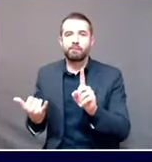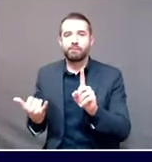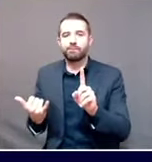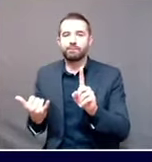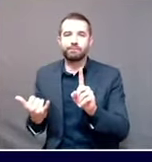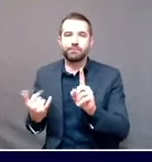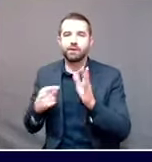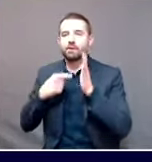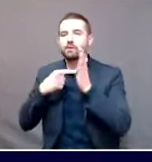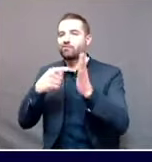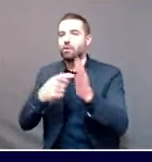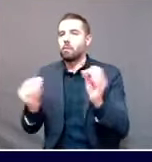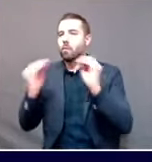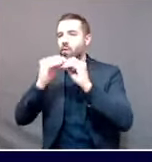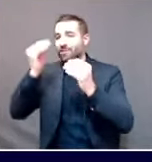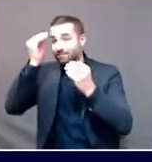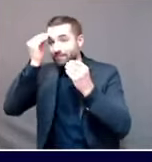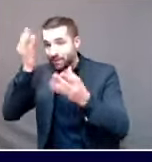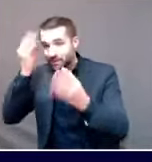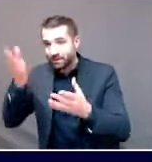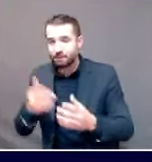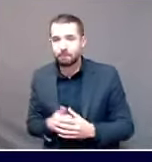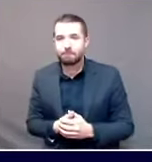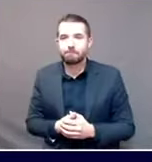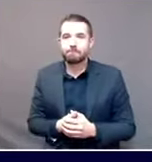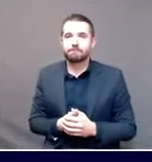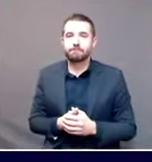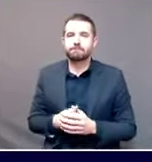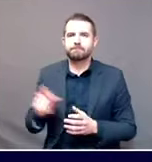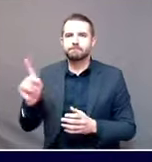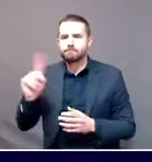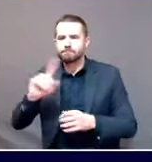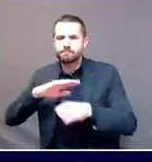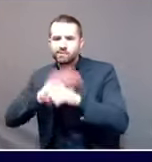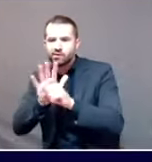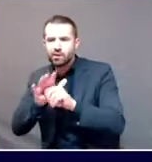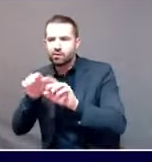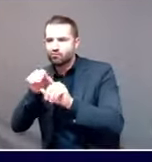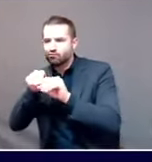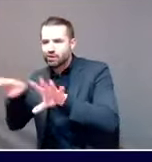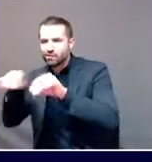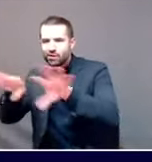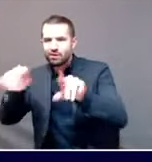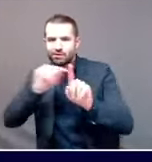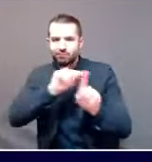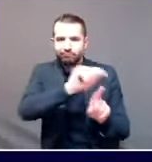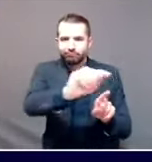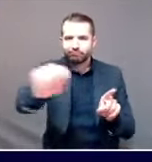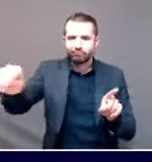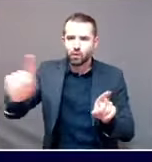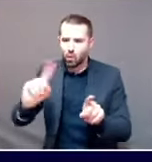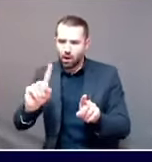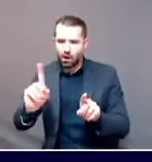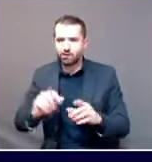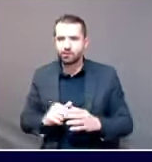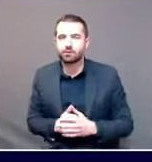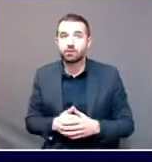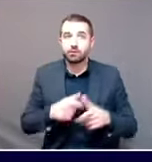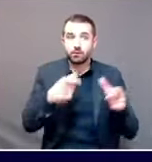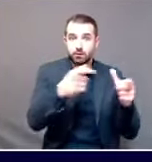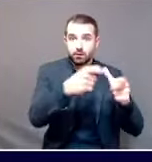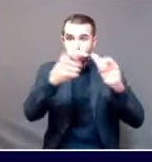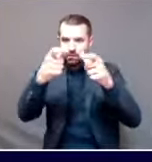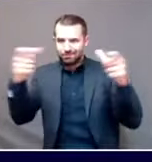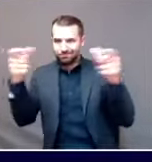there is. Testing volumes in Maine have stabilized at a very high level. There's fluctuations, of course, but they